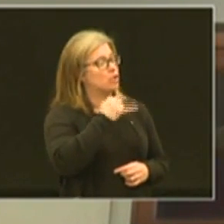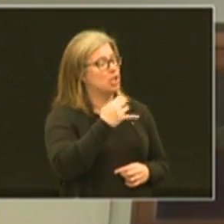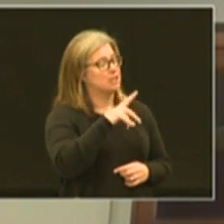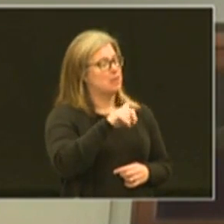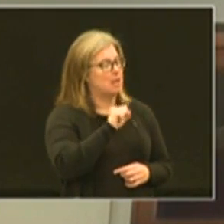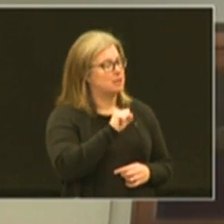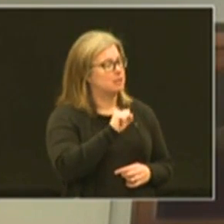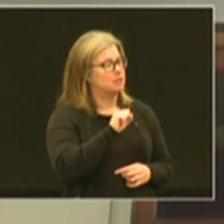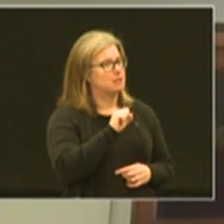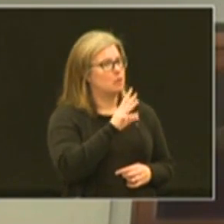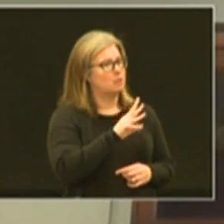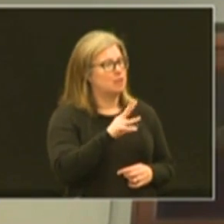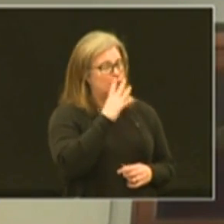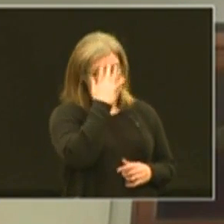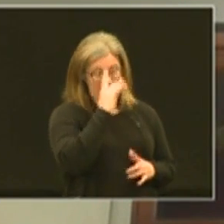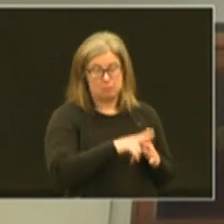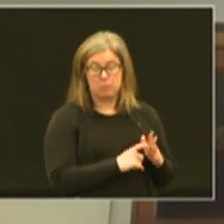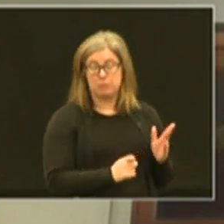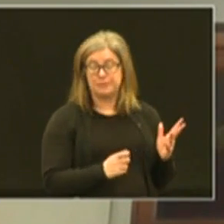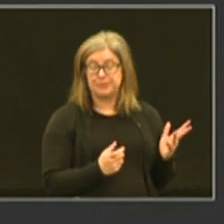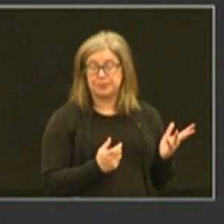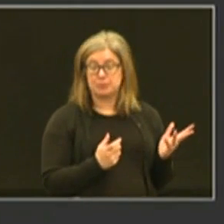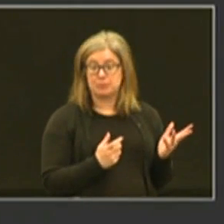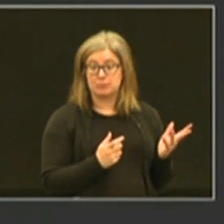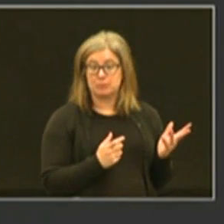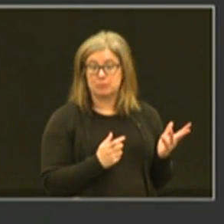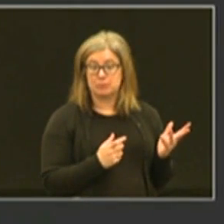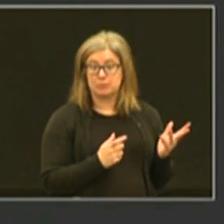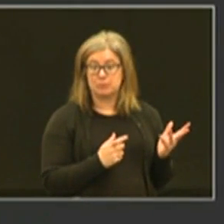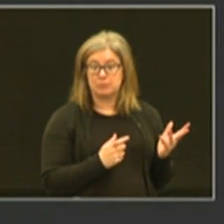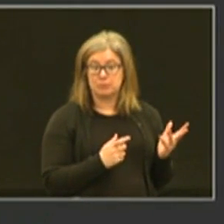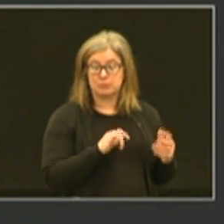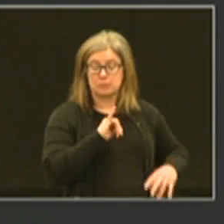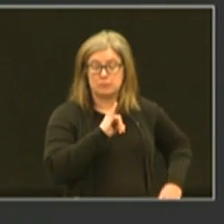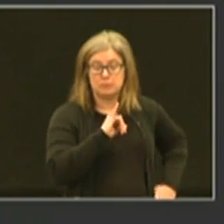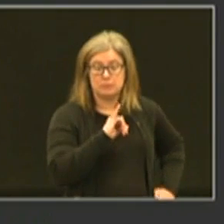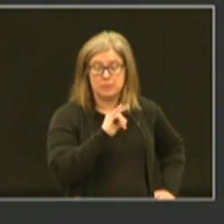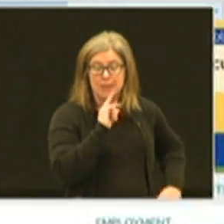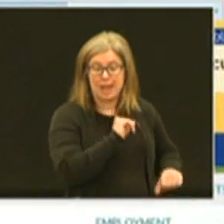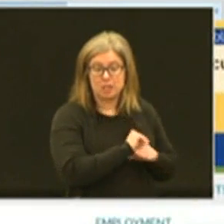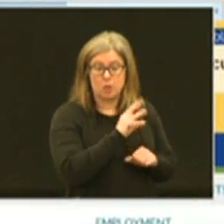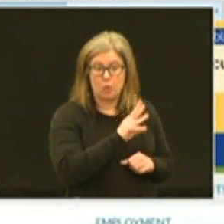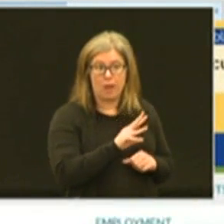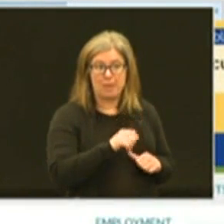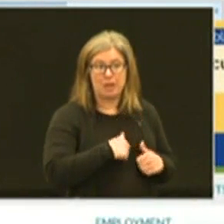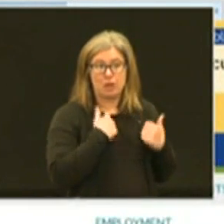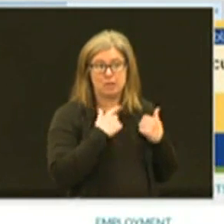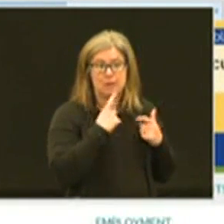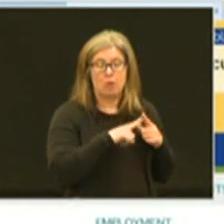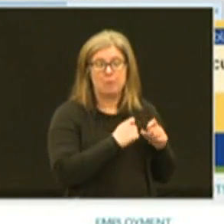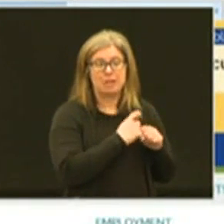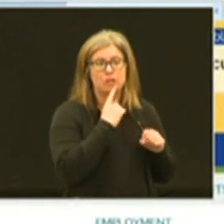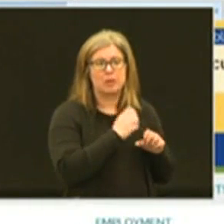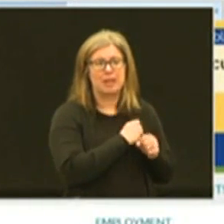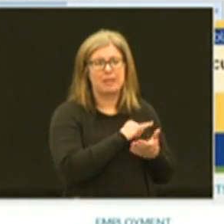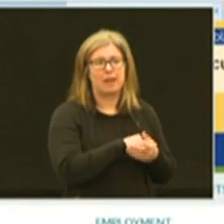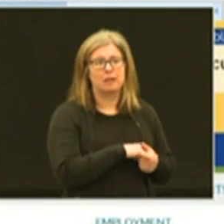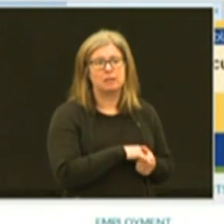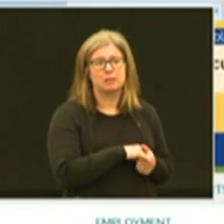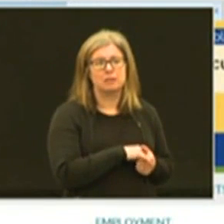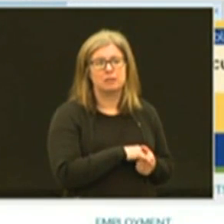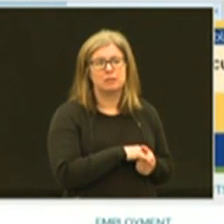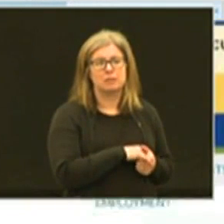website i'm sorry i drew a blank on um uh on uh the actual web address but we'll make sure we get that out